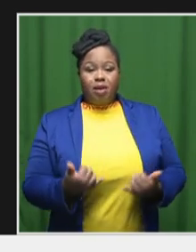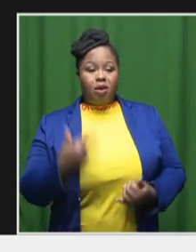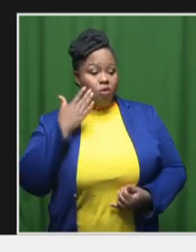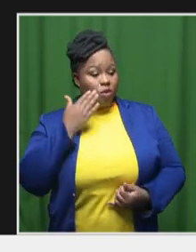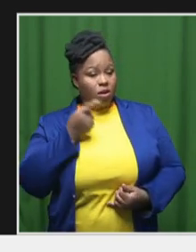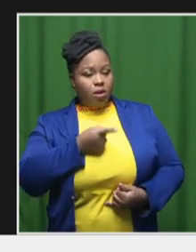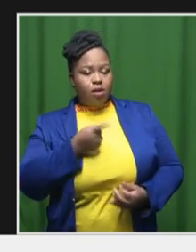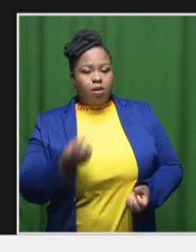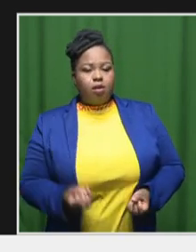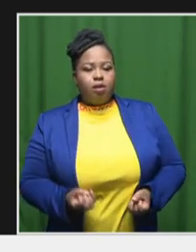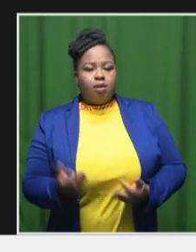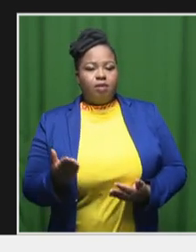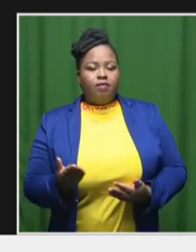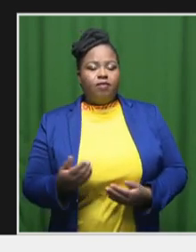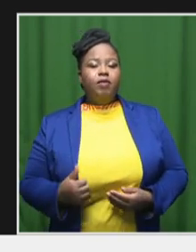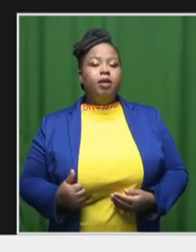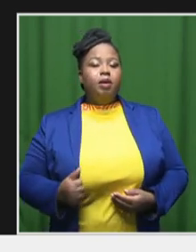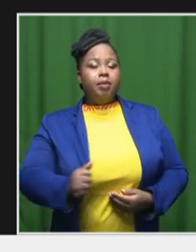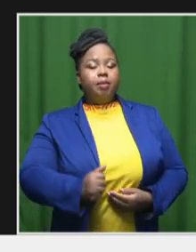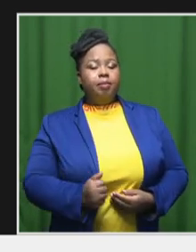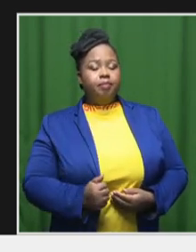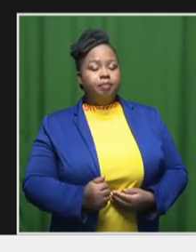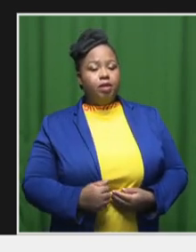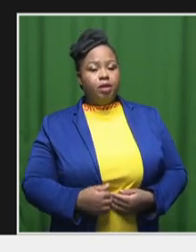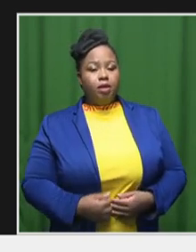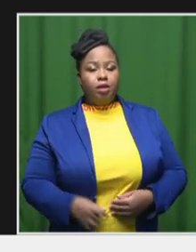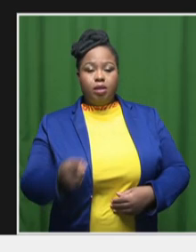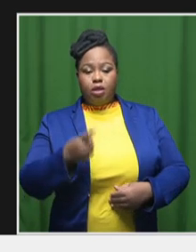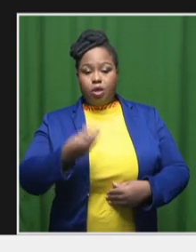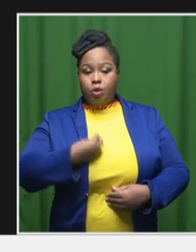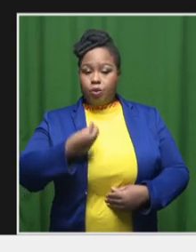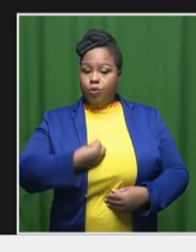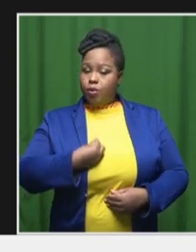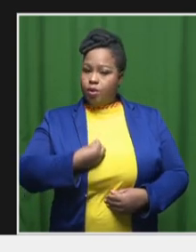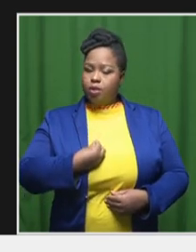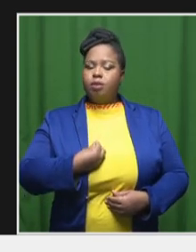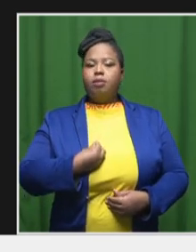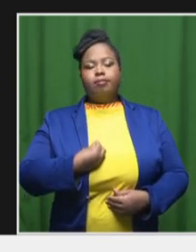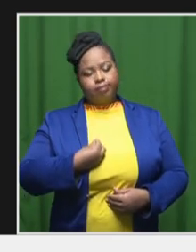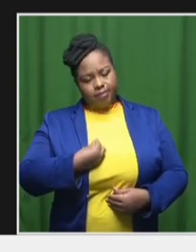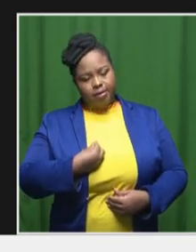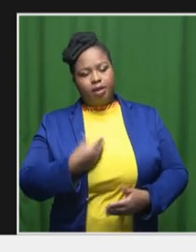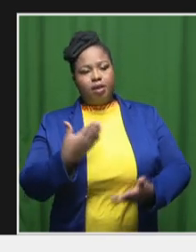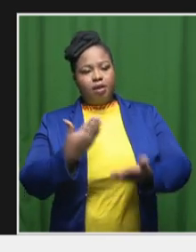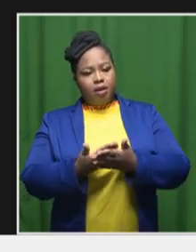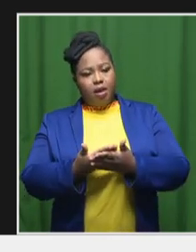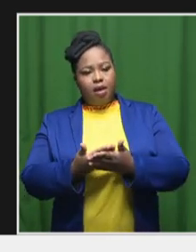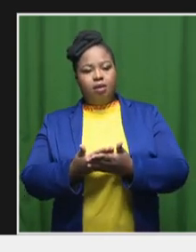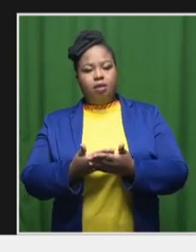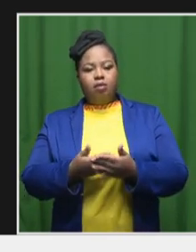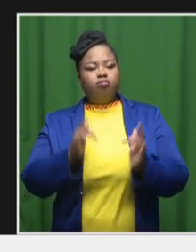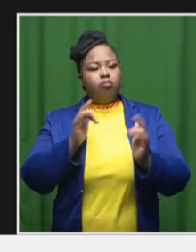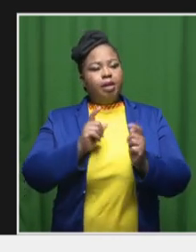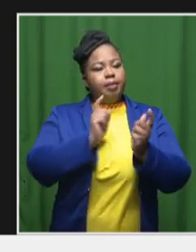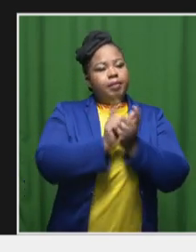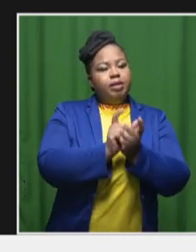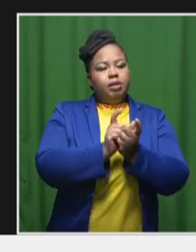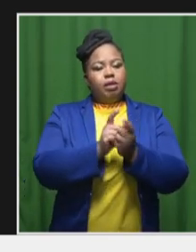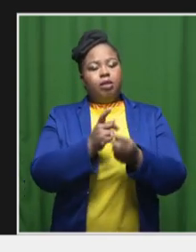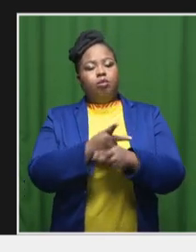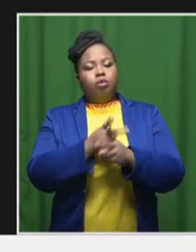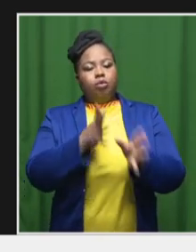enabling the youth with their talents, being able to come into contact with the distributors, producers,